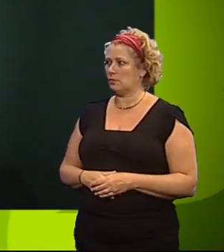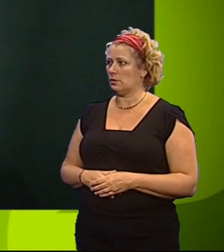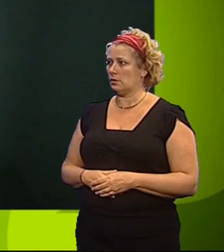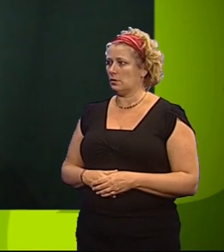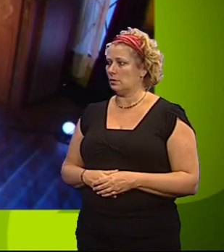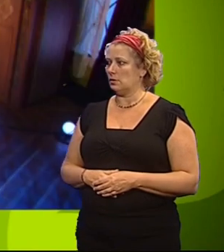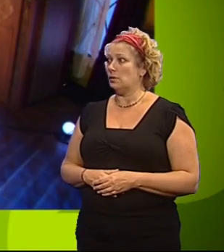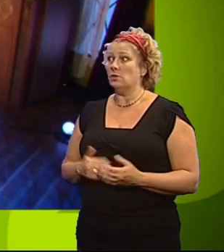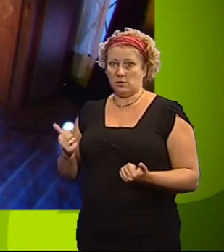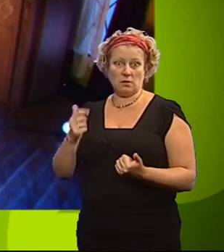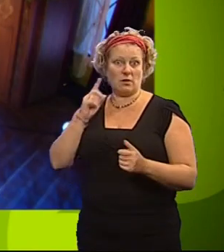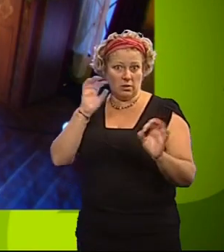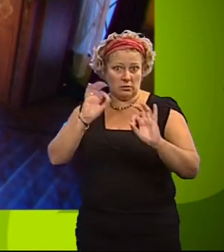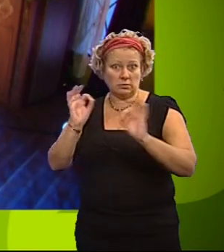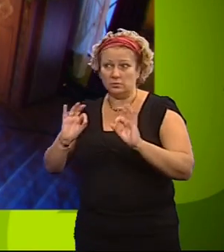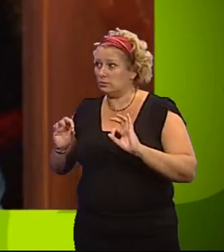The coast is clear.